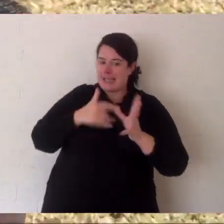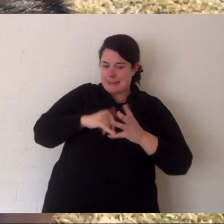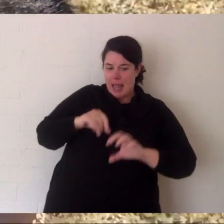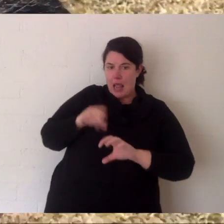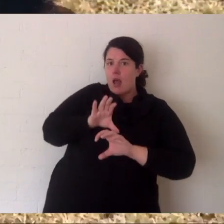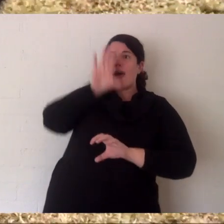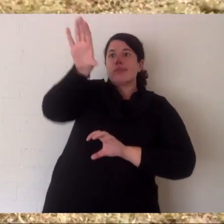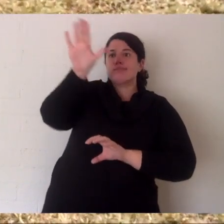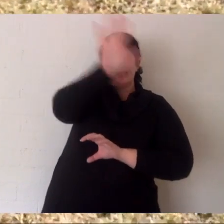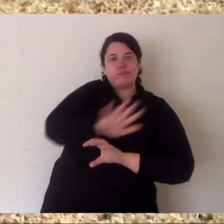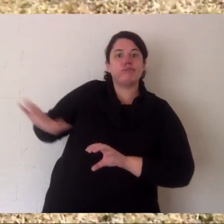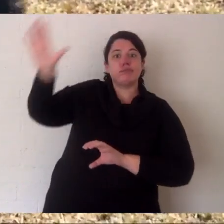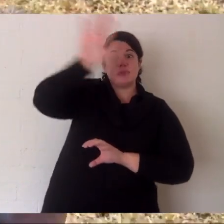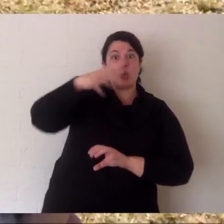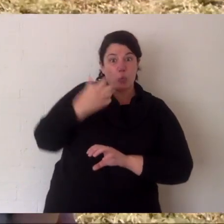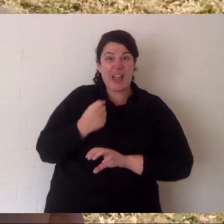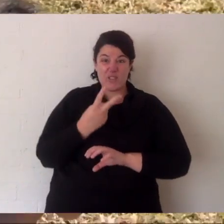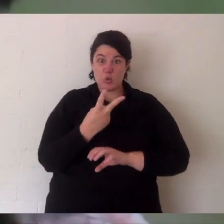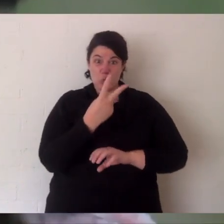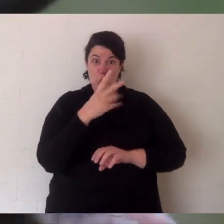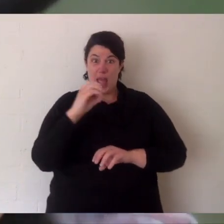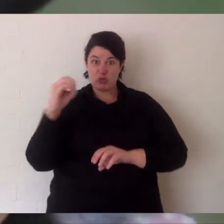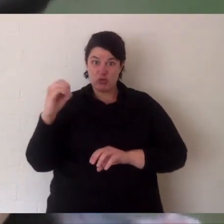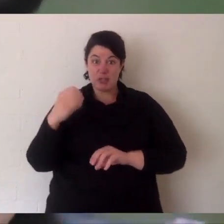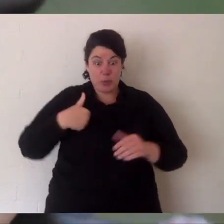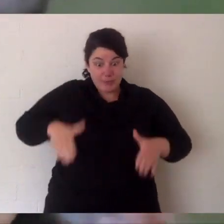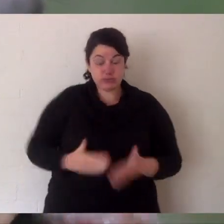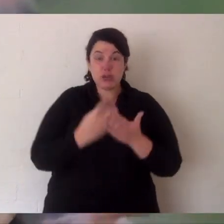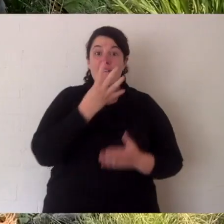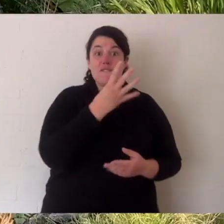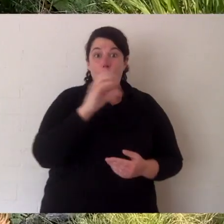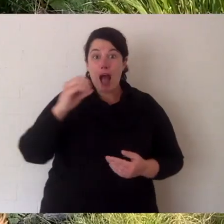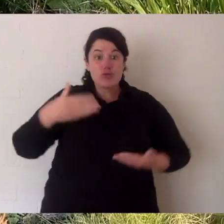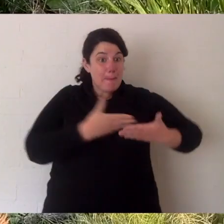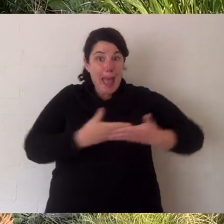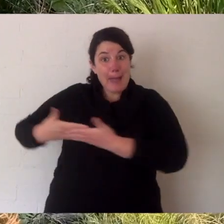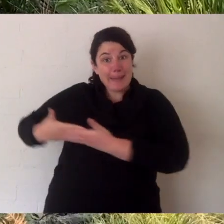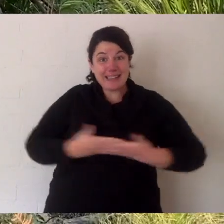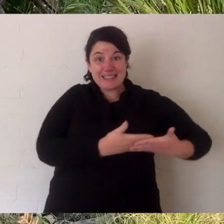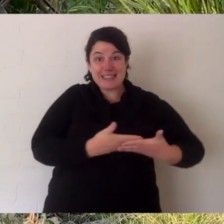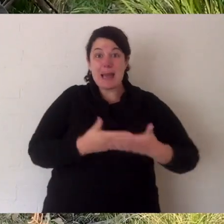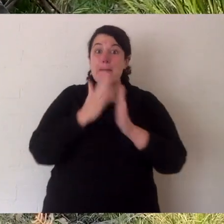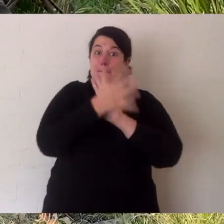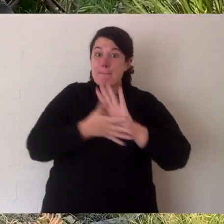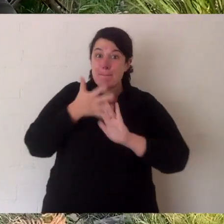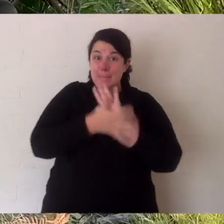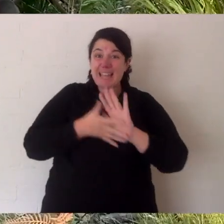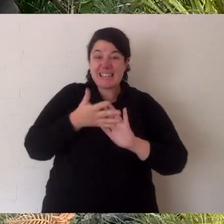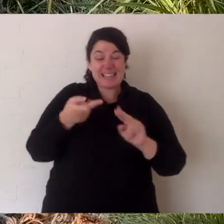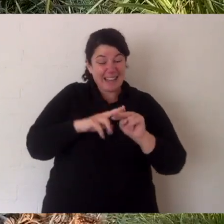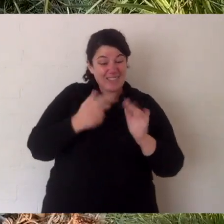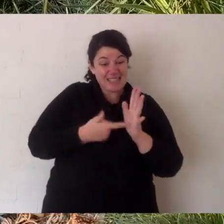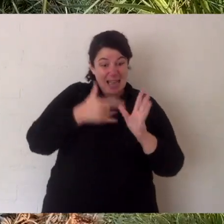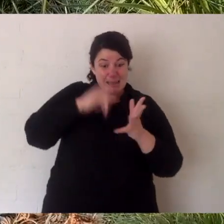we protect devils on mainland Australia they don't have the disease we've got about 200 we've bred 400 joeys